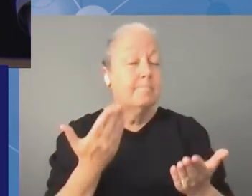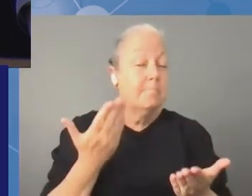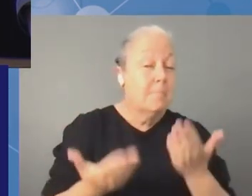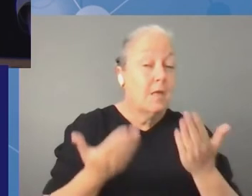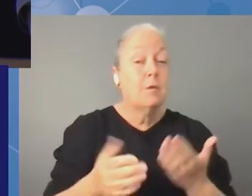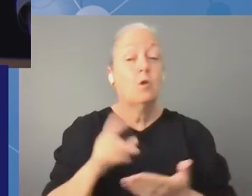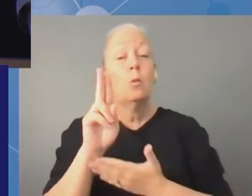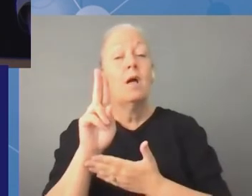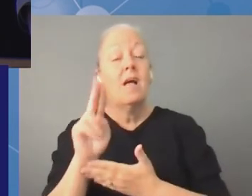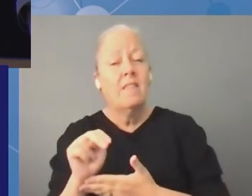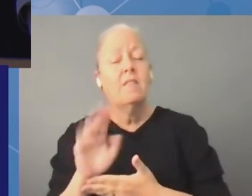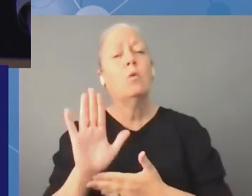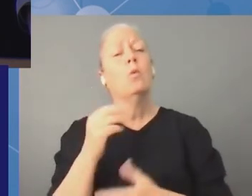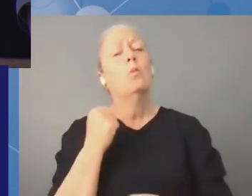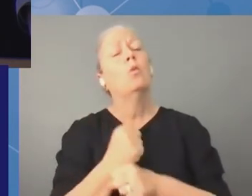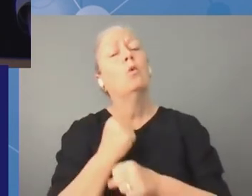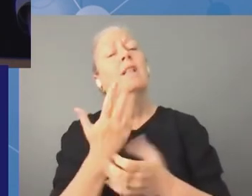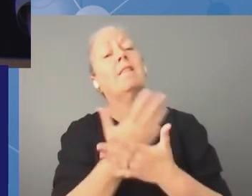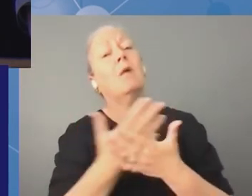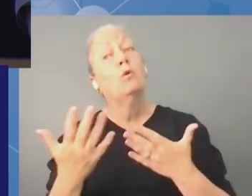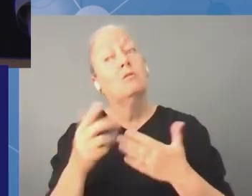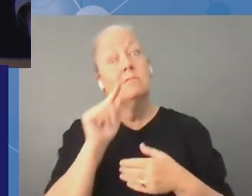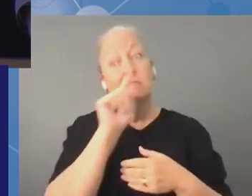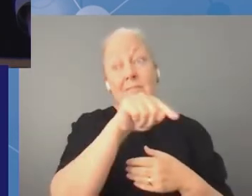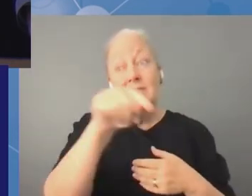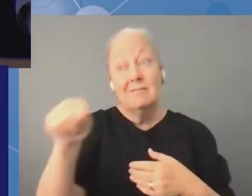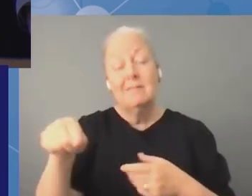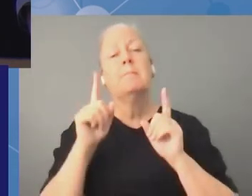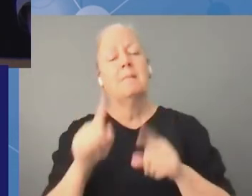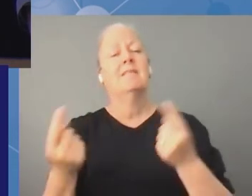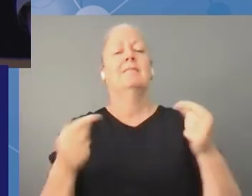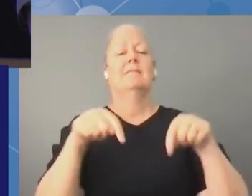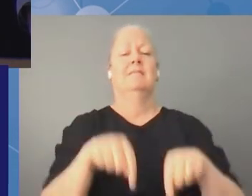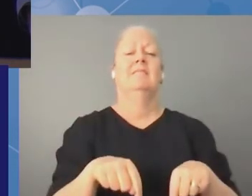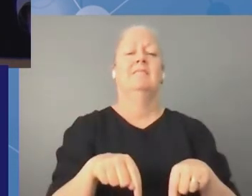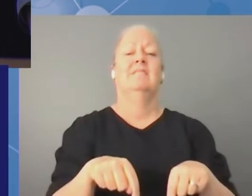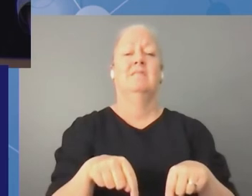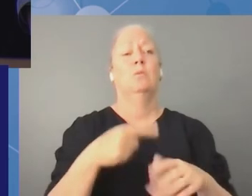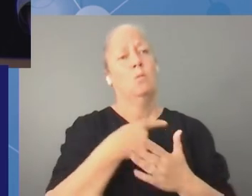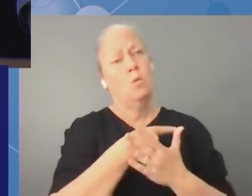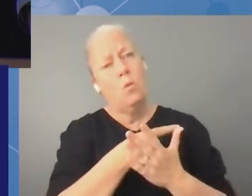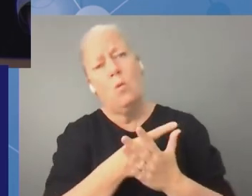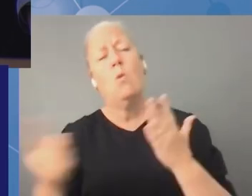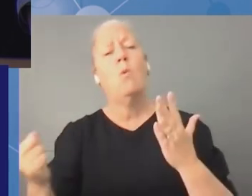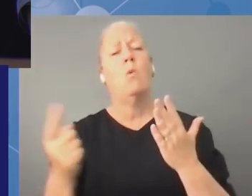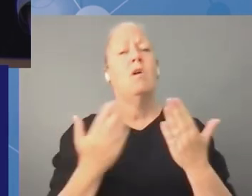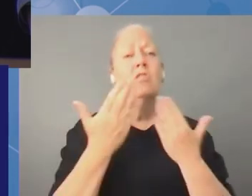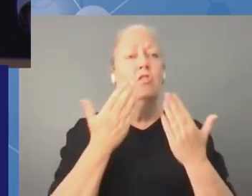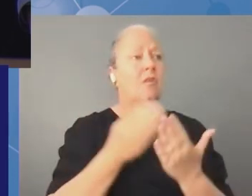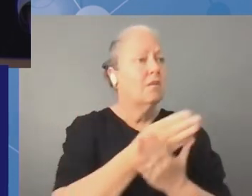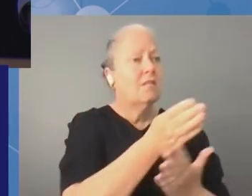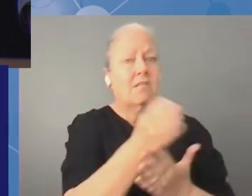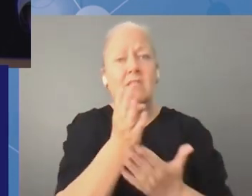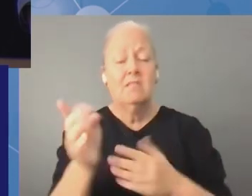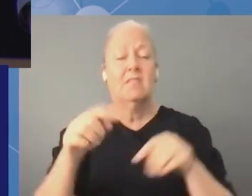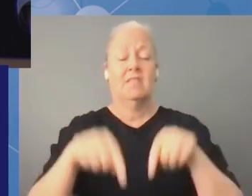languages should be represented during all of the sessions during this igf we